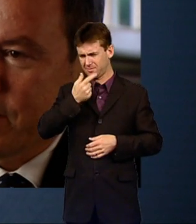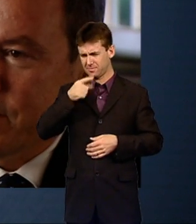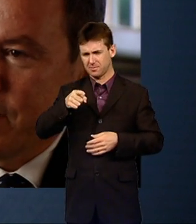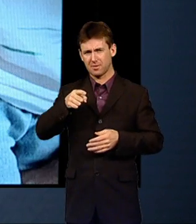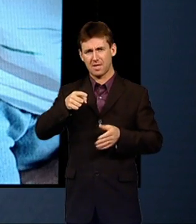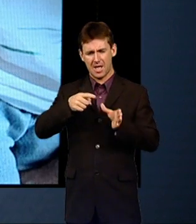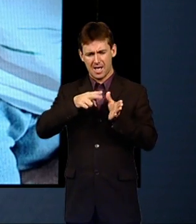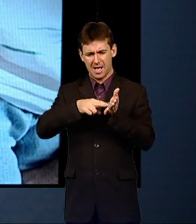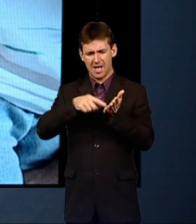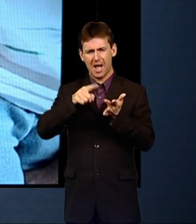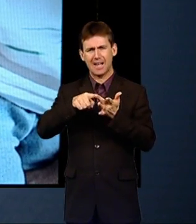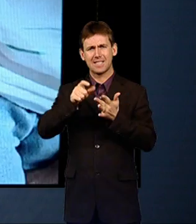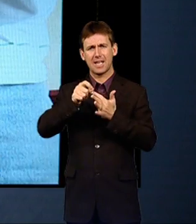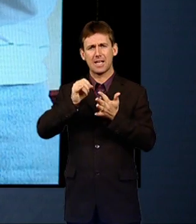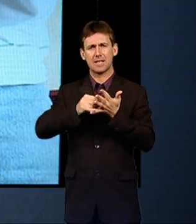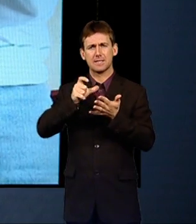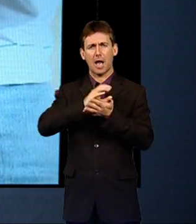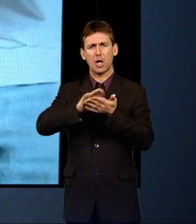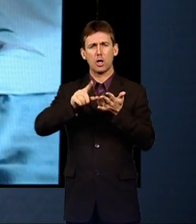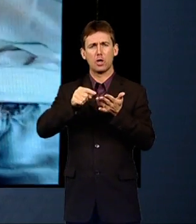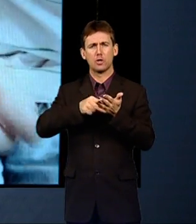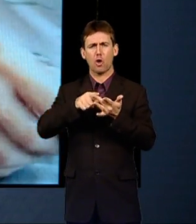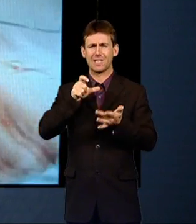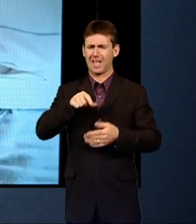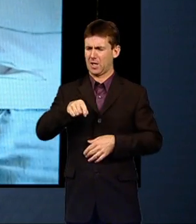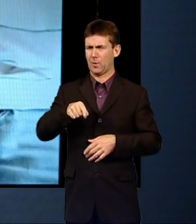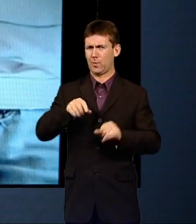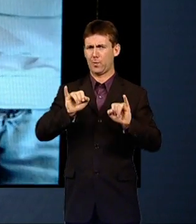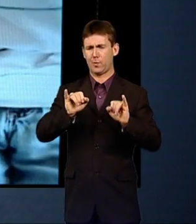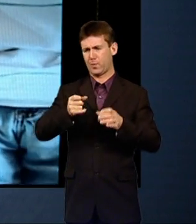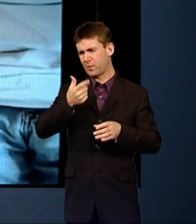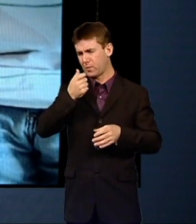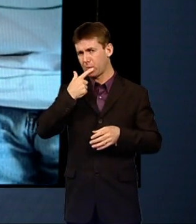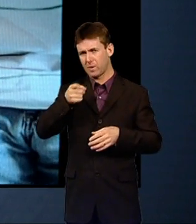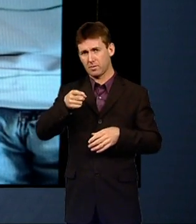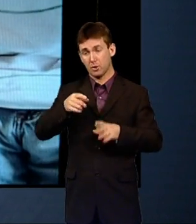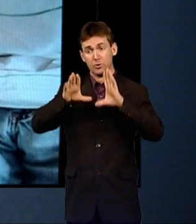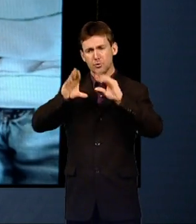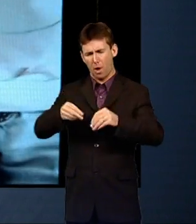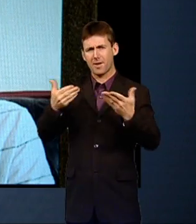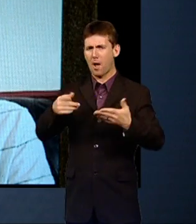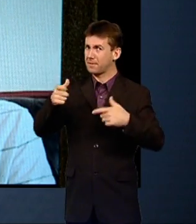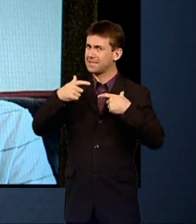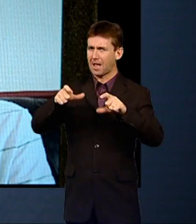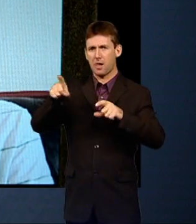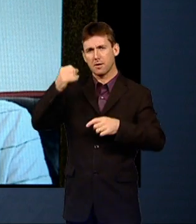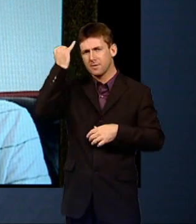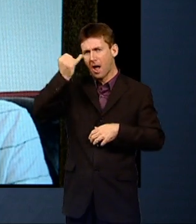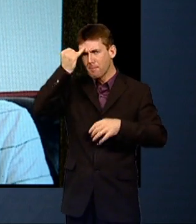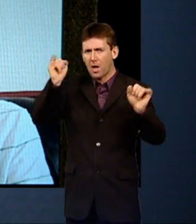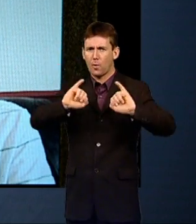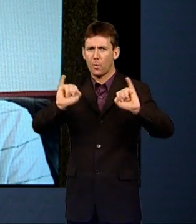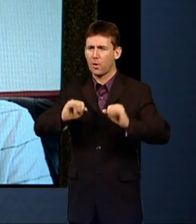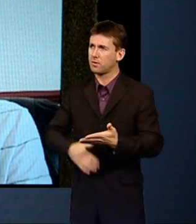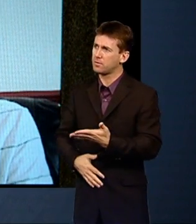effects. Craig's off the anti-psychotic now, but his violent night terrors have continued. They are really, really